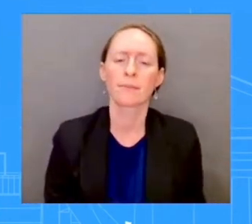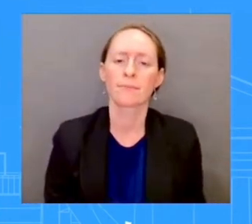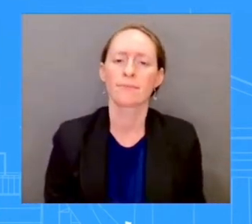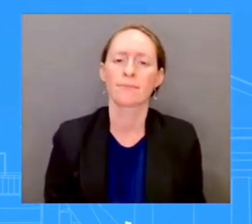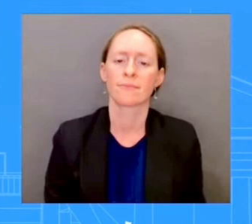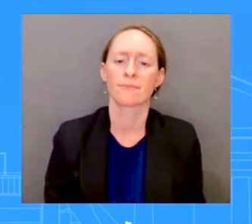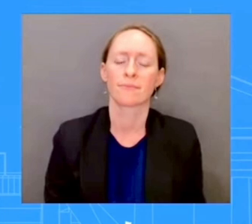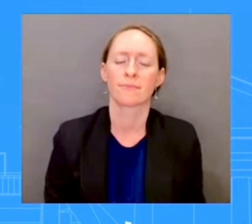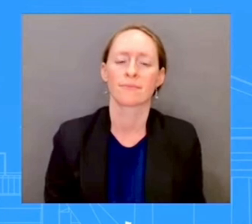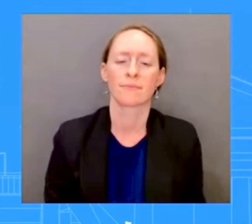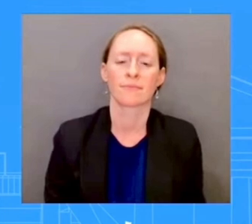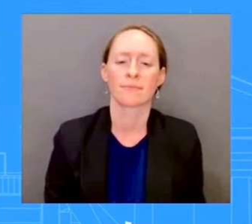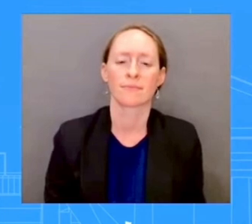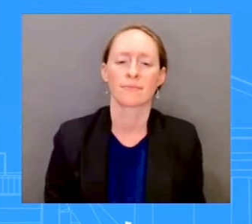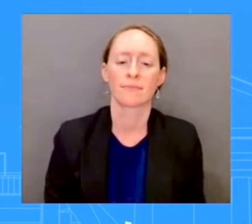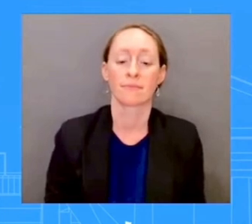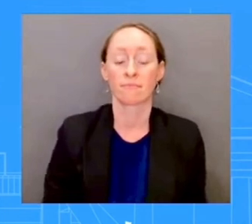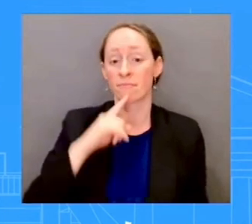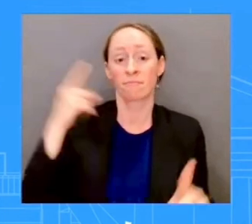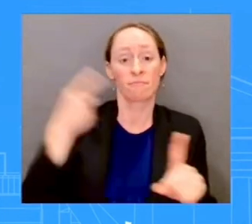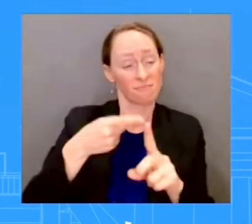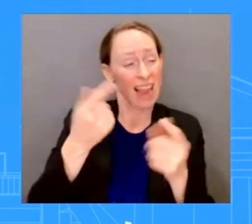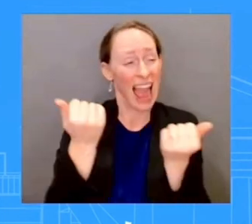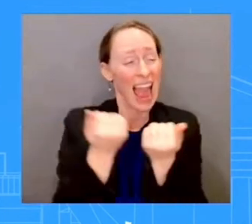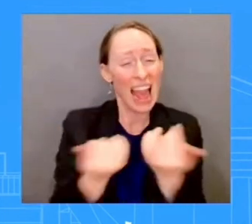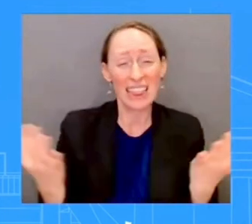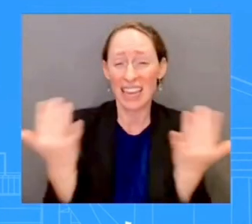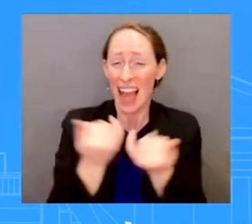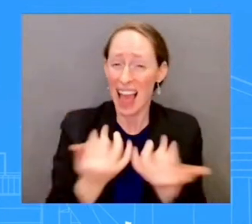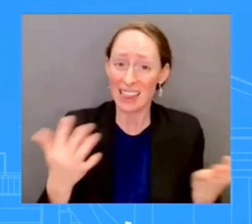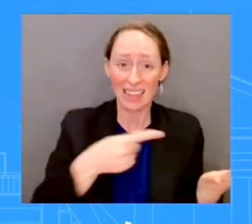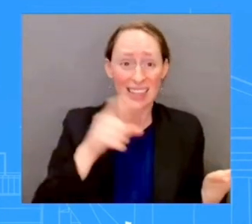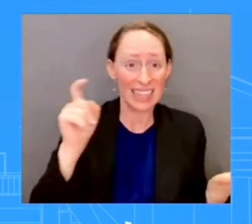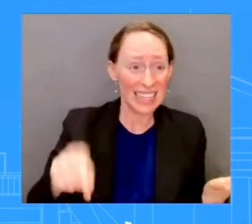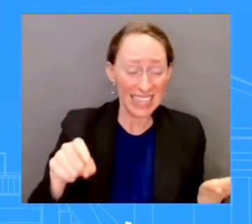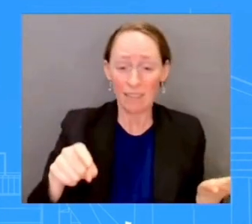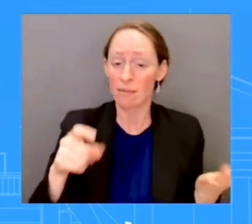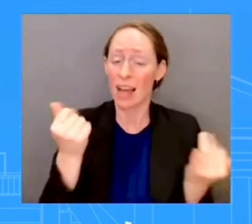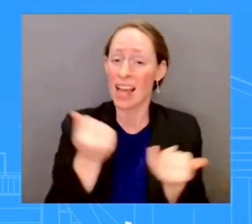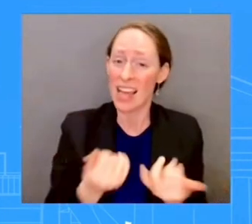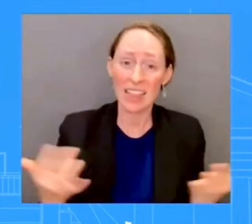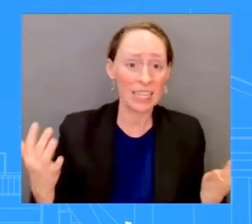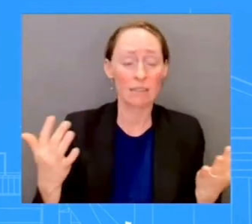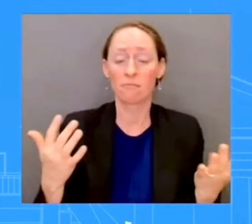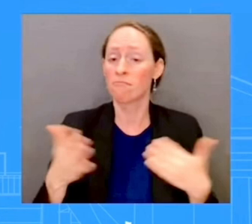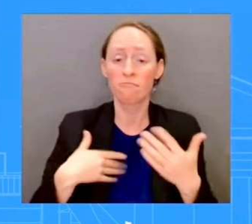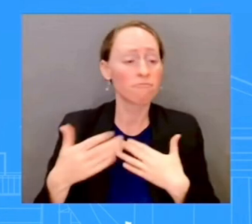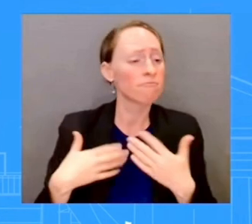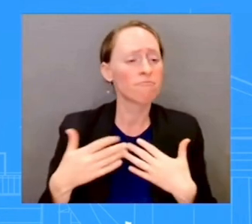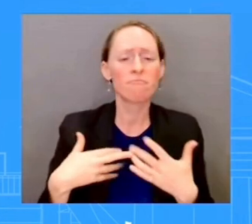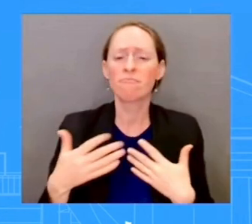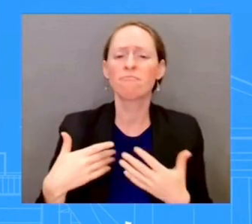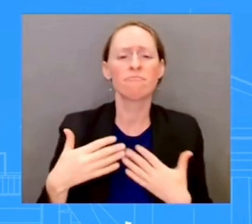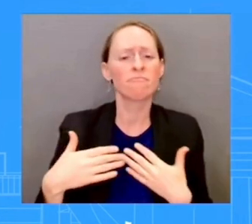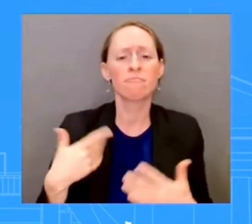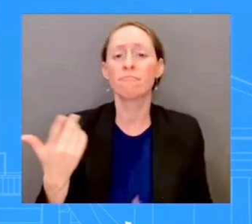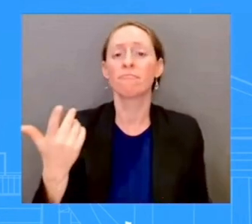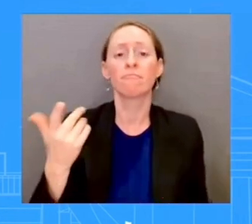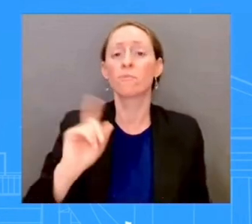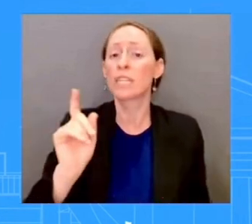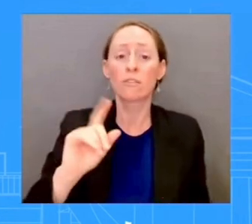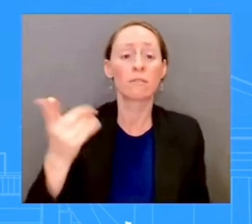wherever people are impacted by extreme weather, whether it is in Maui, Florida, Georgia, the Carolinas, or any of the other communities